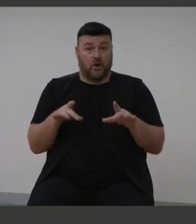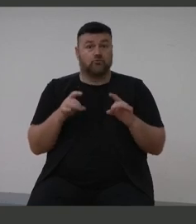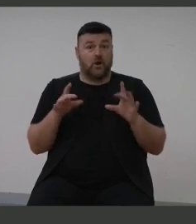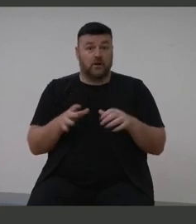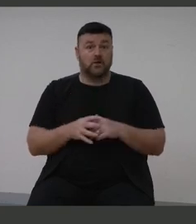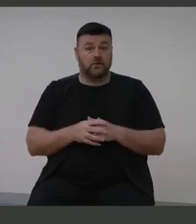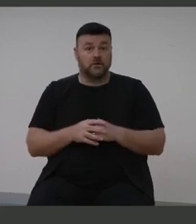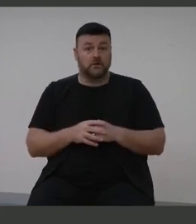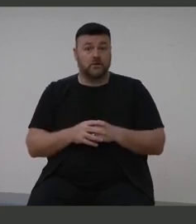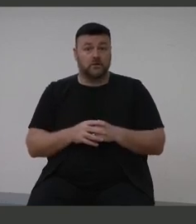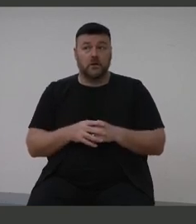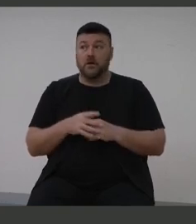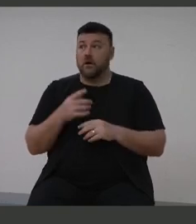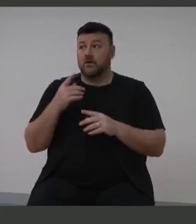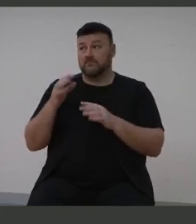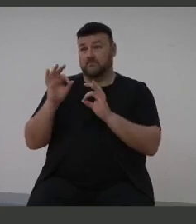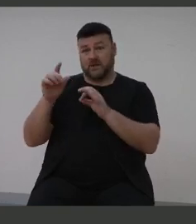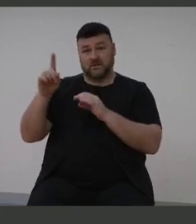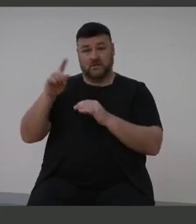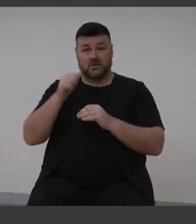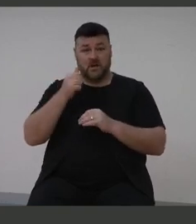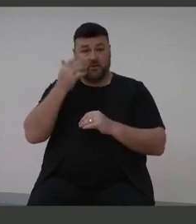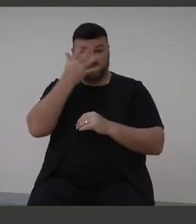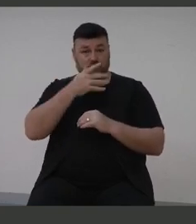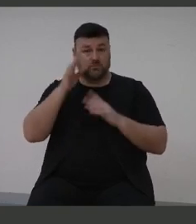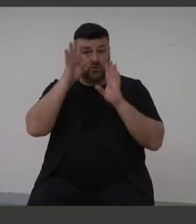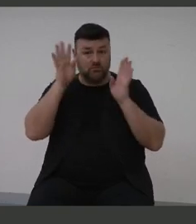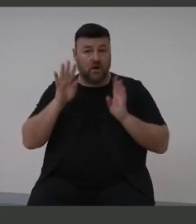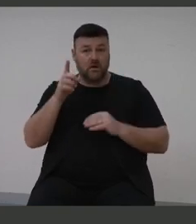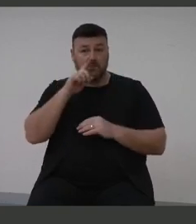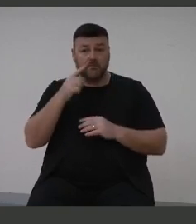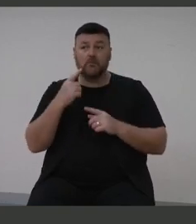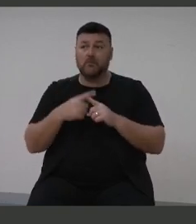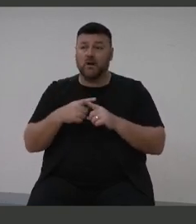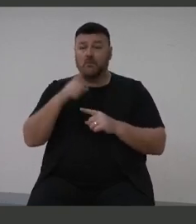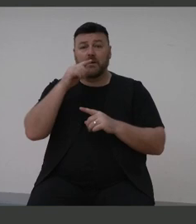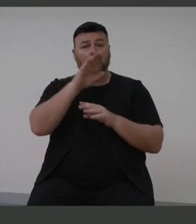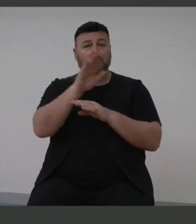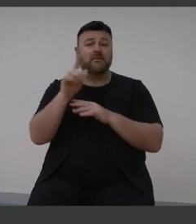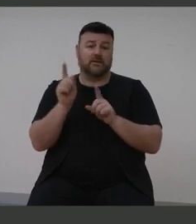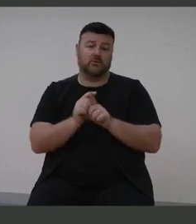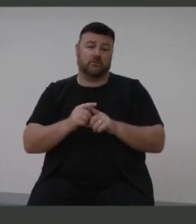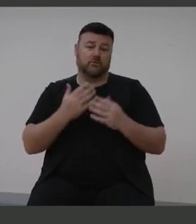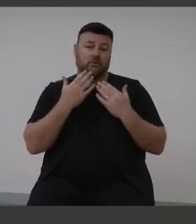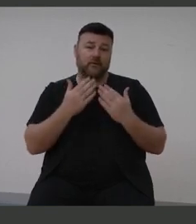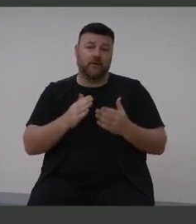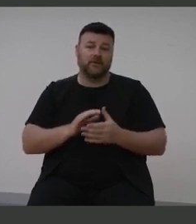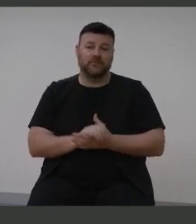especially our Aboriginal and Torres Strait Islander people, but people across the world. Thank you very much.